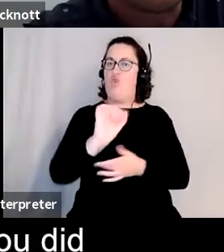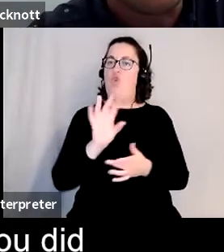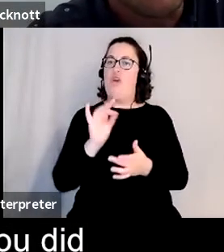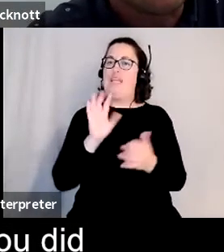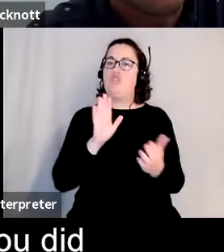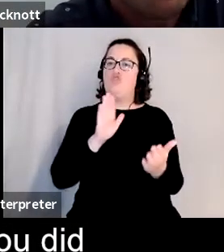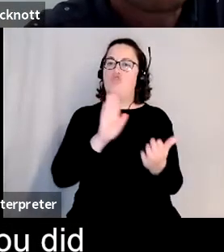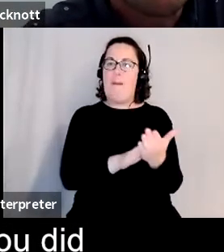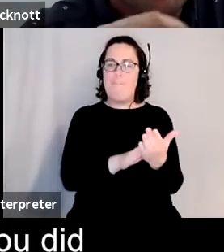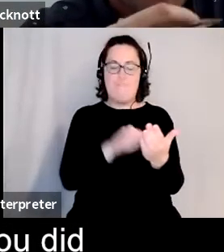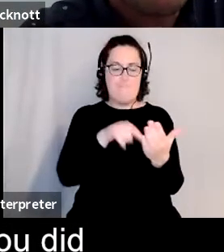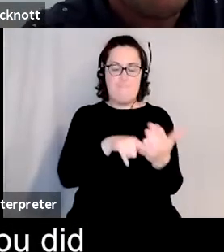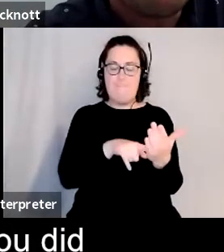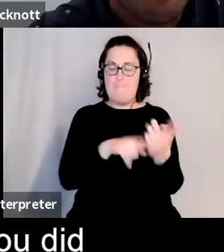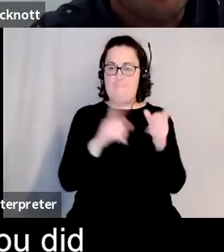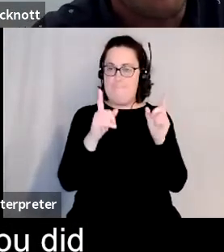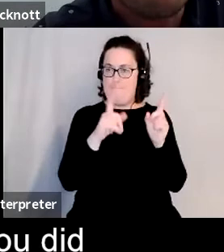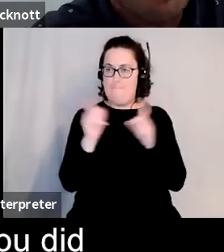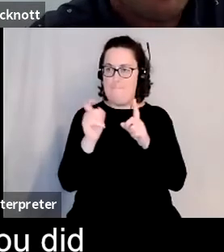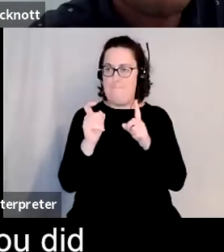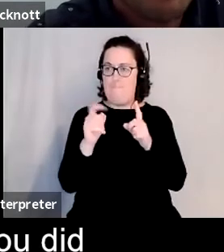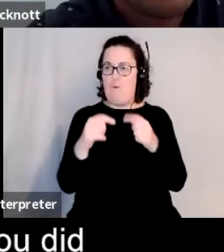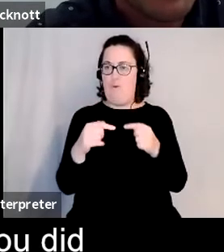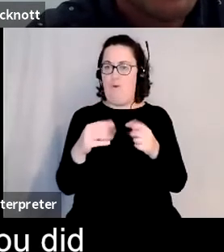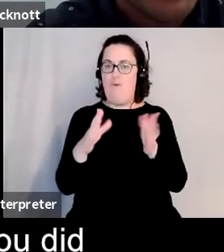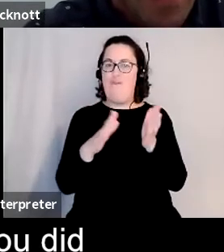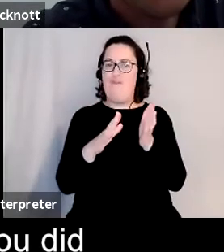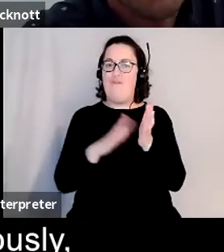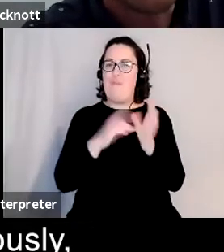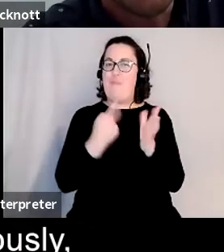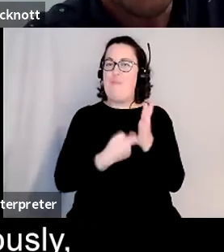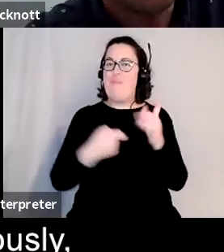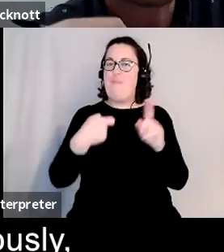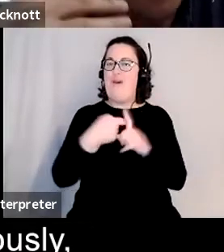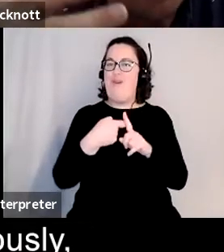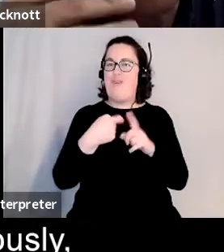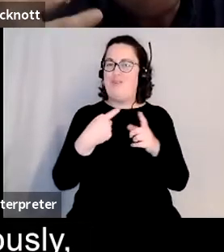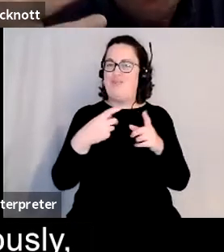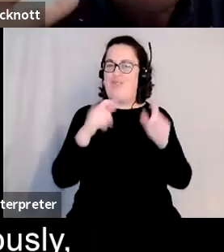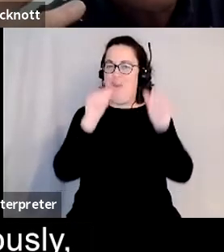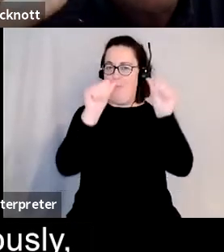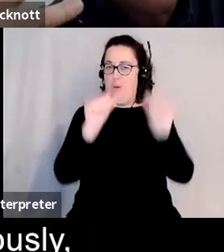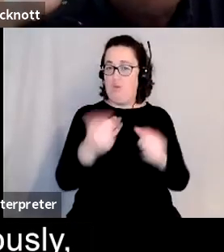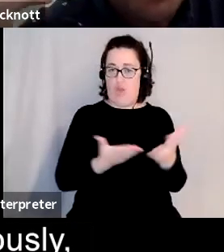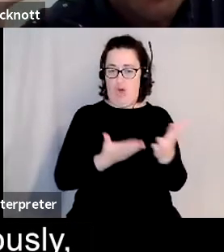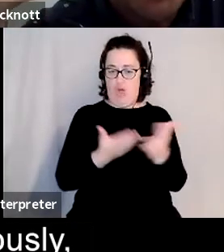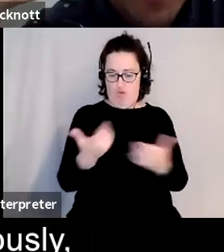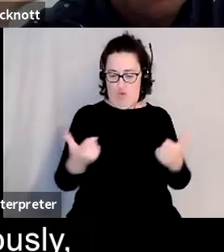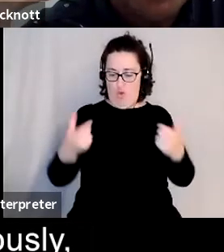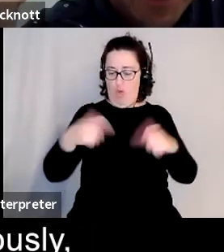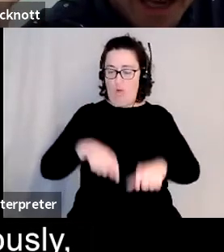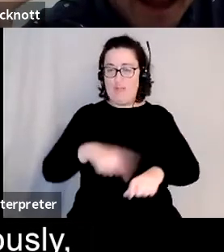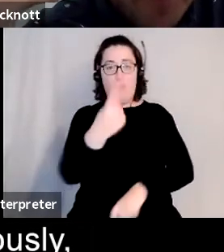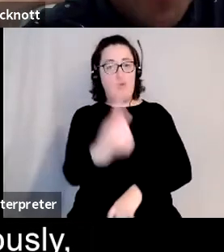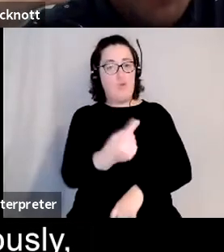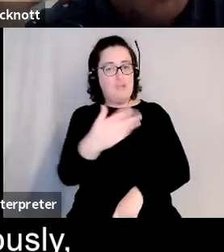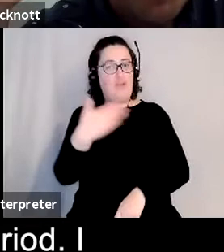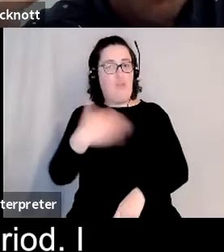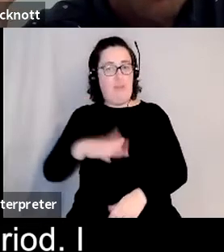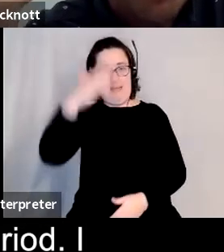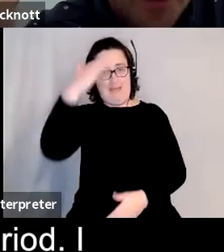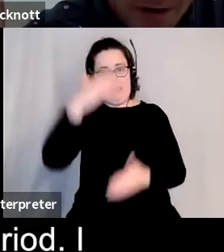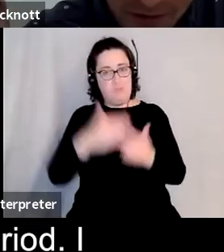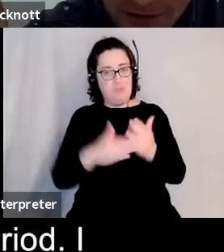you did post a smack of uh of mark's poster i think during lockdown so obviously it's something you encountered um